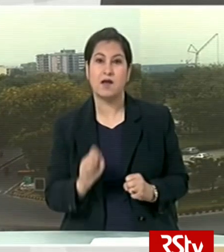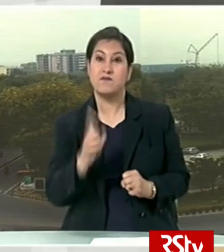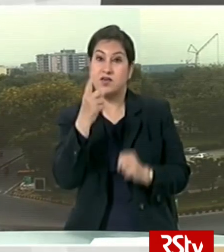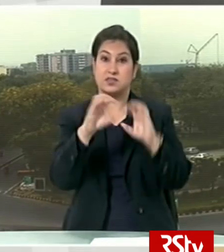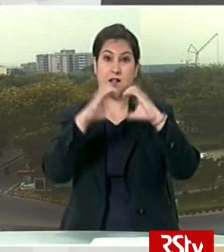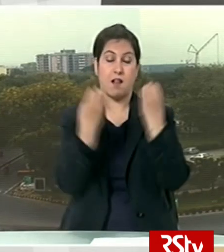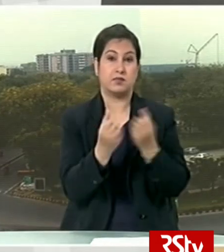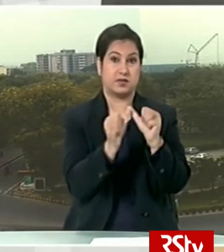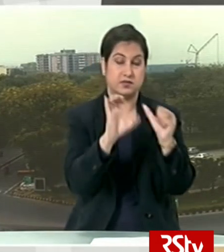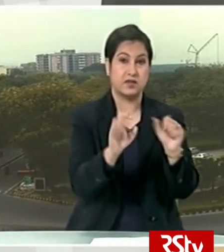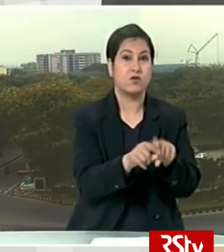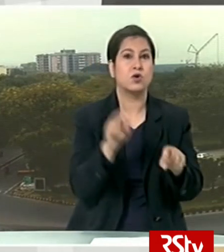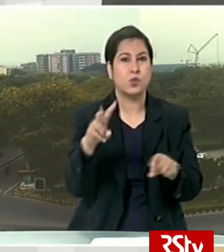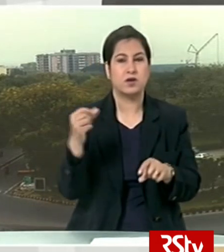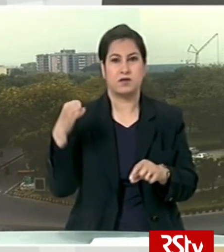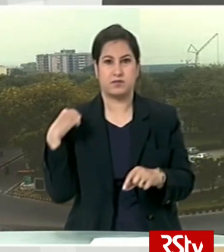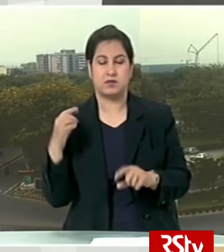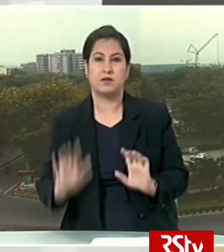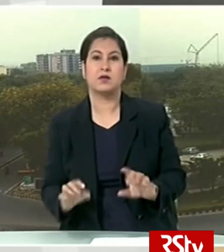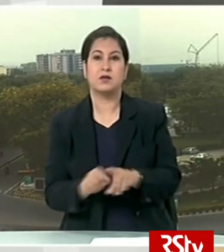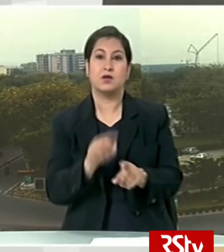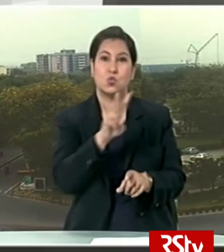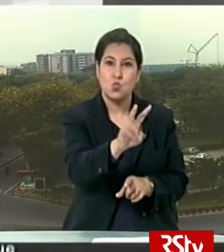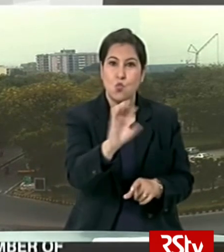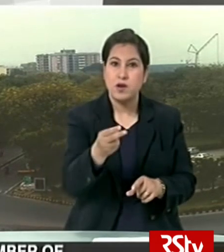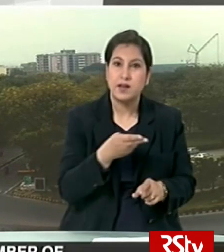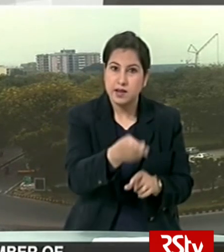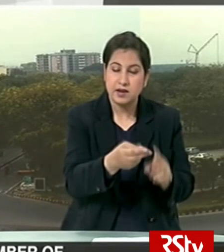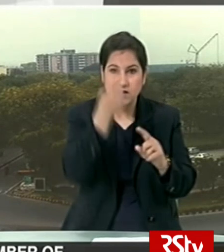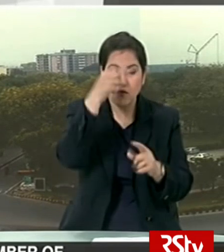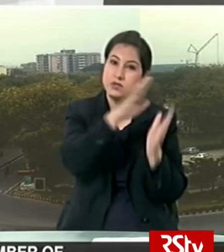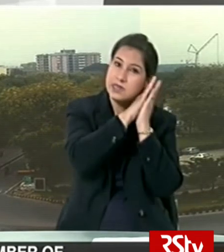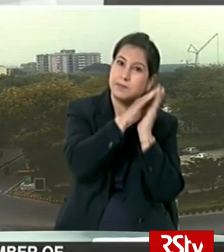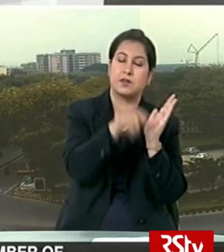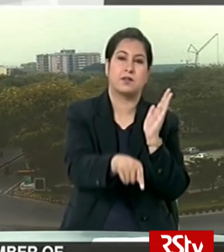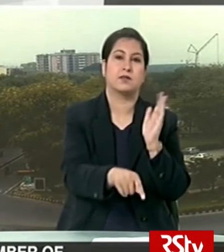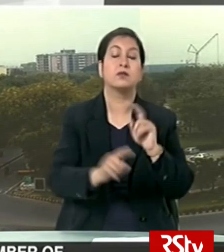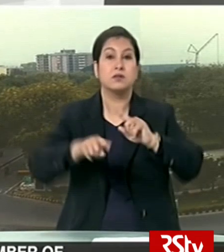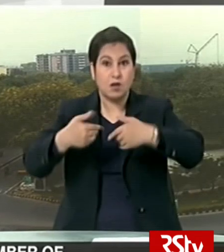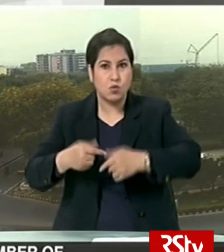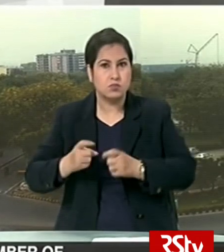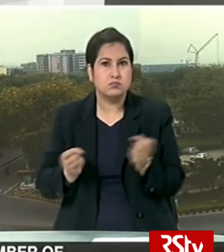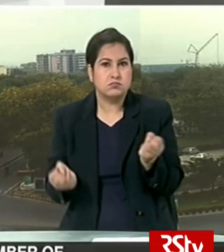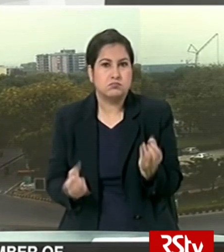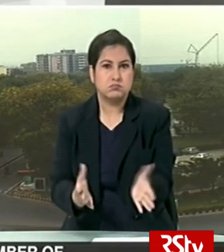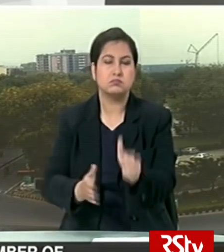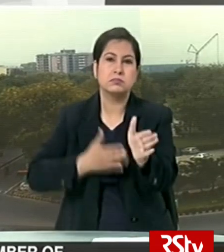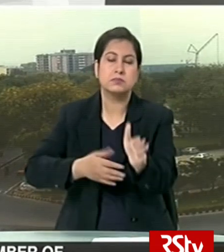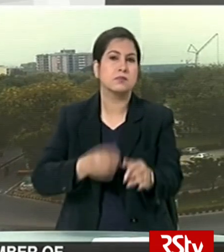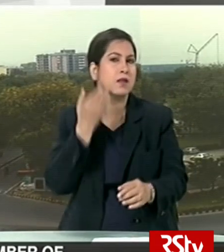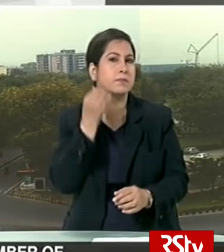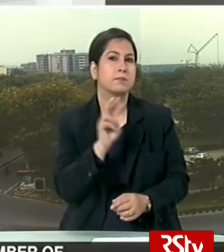also 20 for executive class and 200 tickets for sleeper class For the journey starting from the